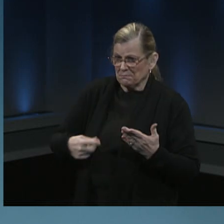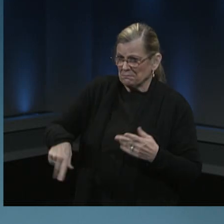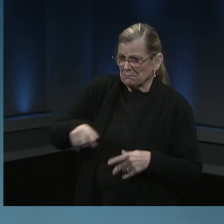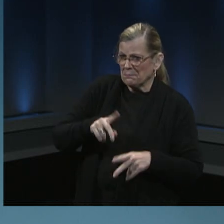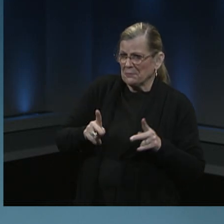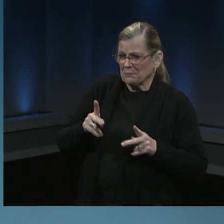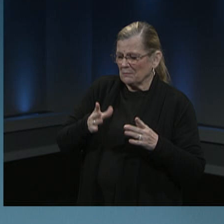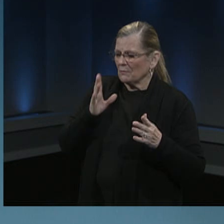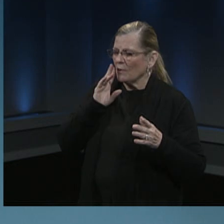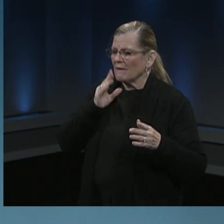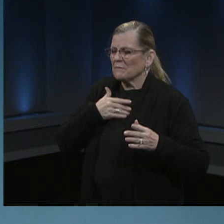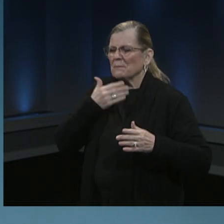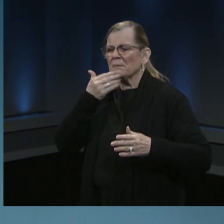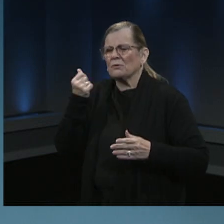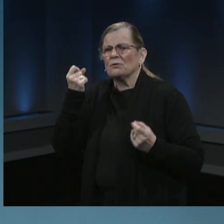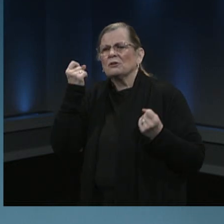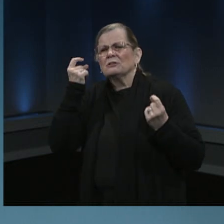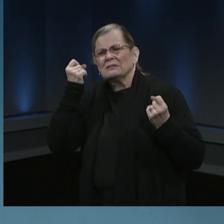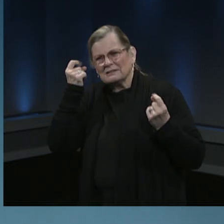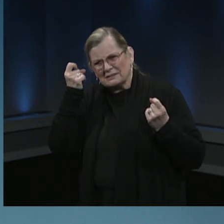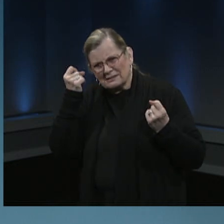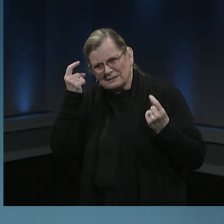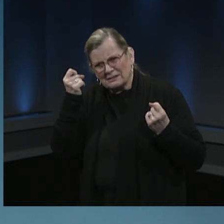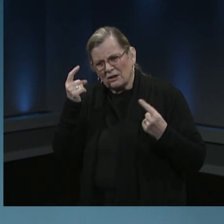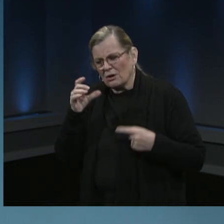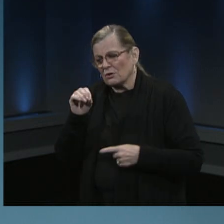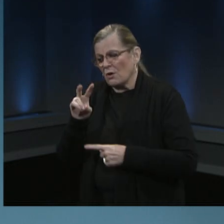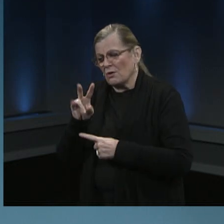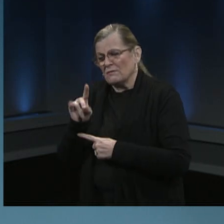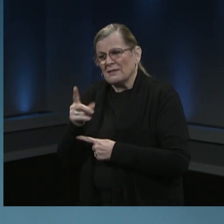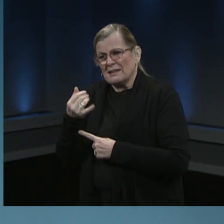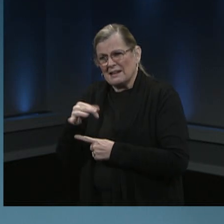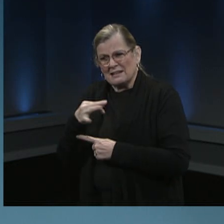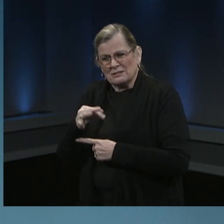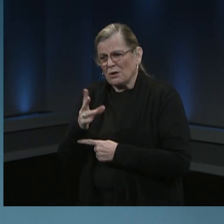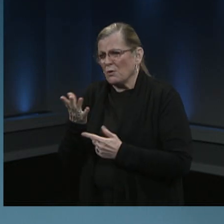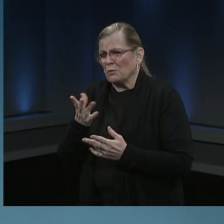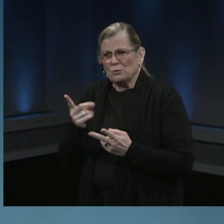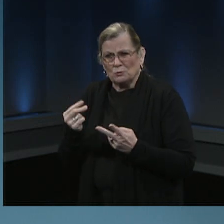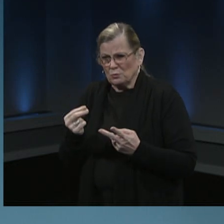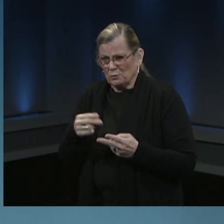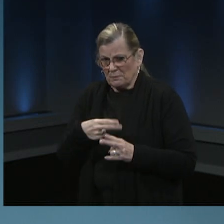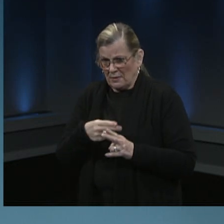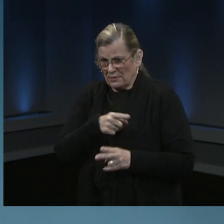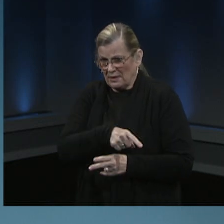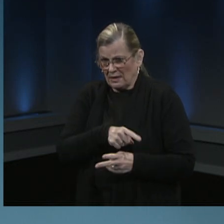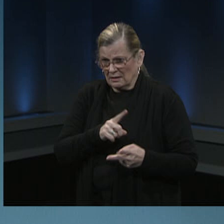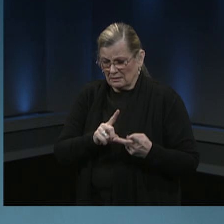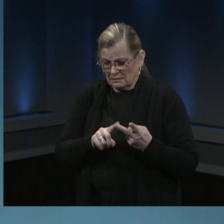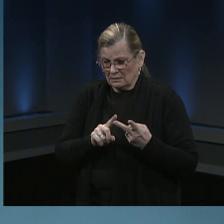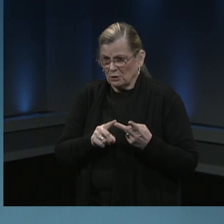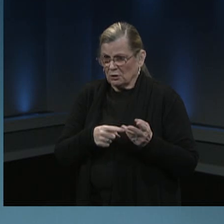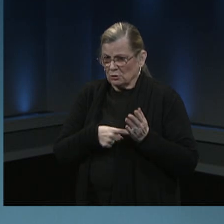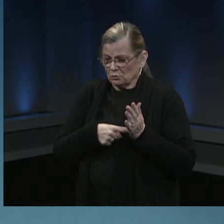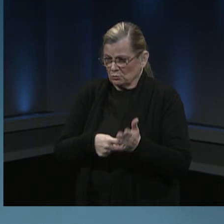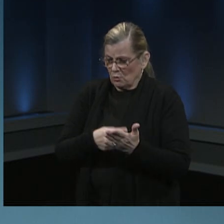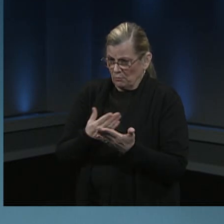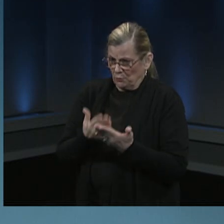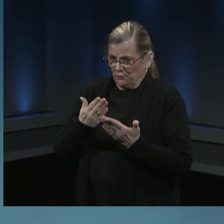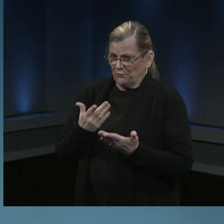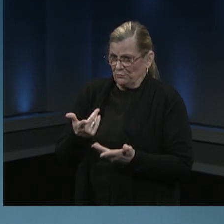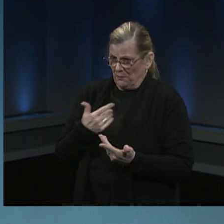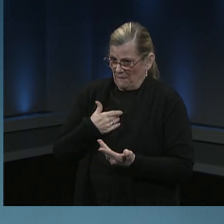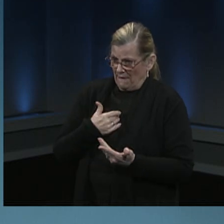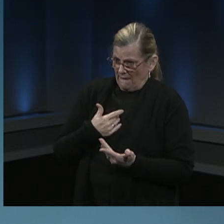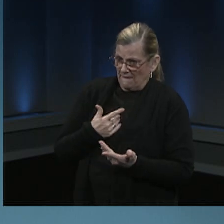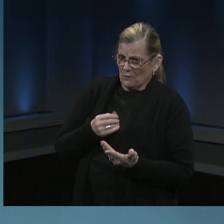-19 vaccines, how they work, what the studies have showed about their safety and effectiveness, in order for people to